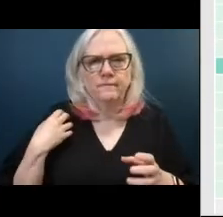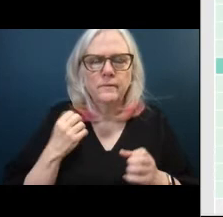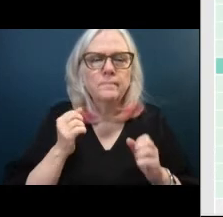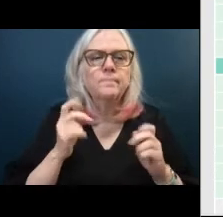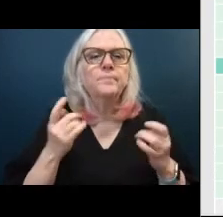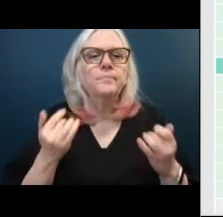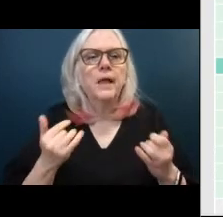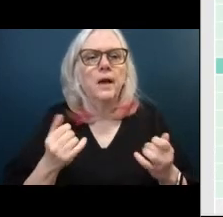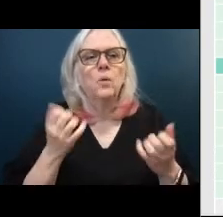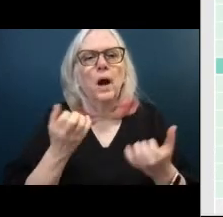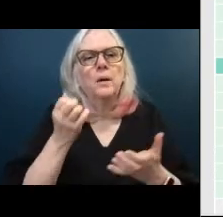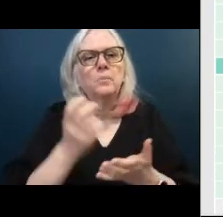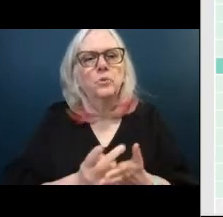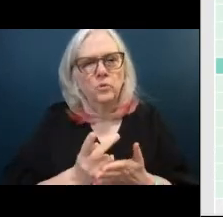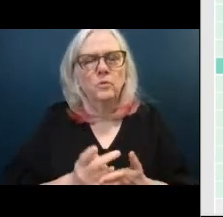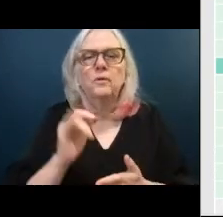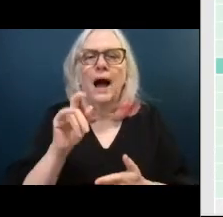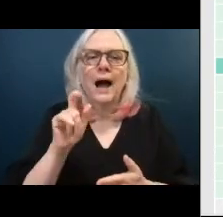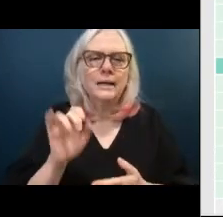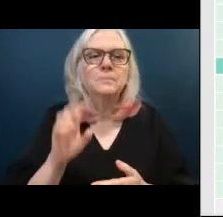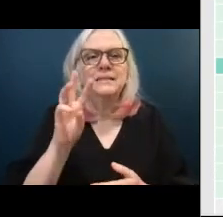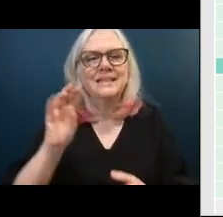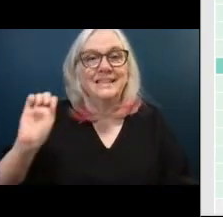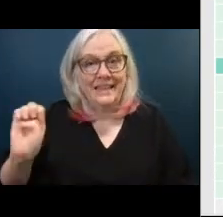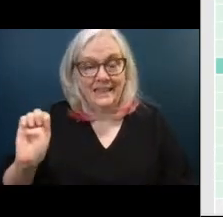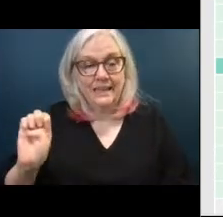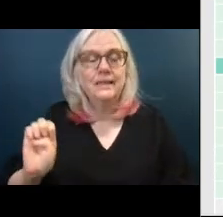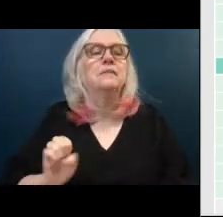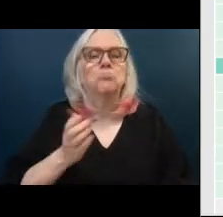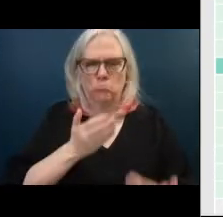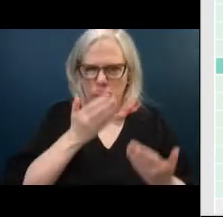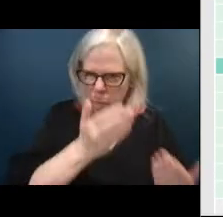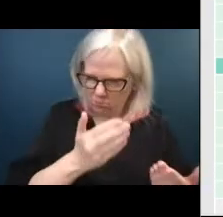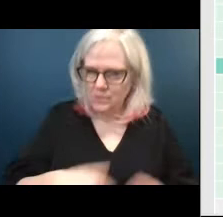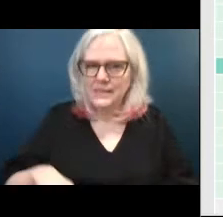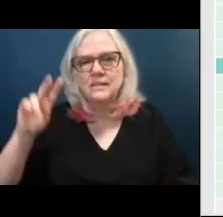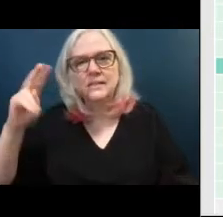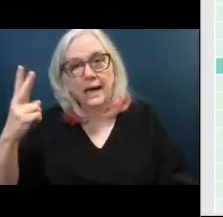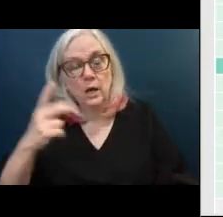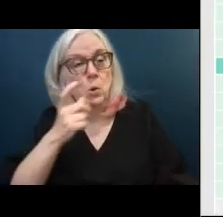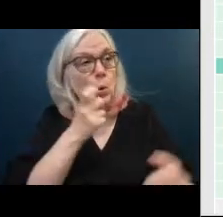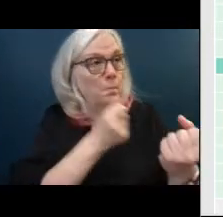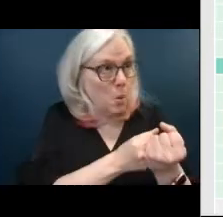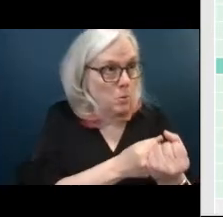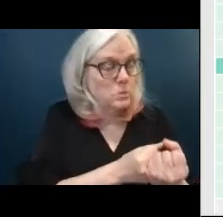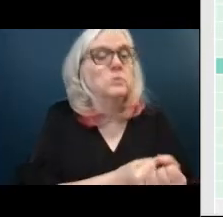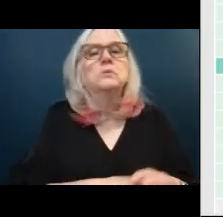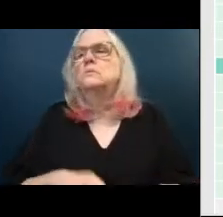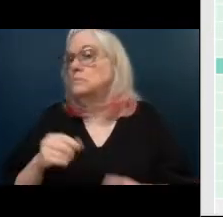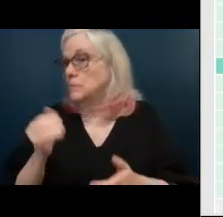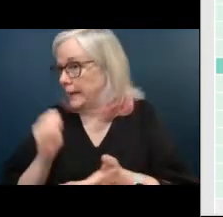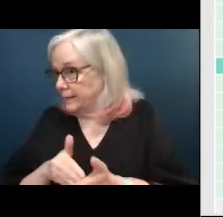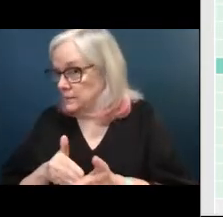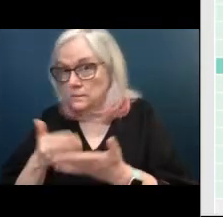6e motion to approve second we have a motion a second all those in favor say aye aye aye all those opposed say